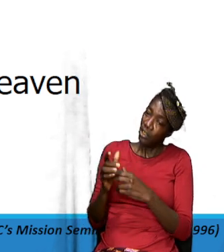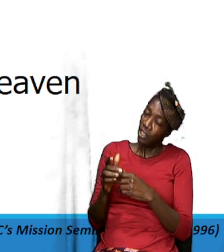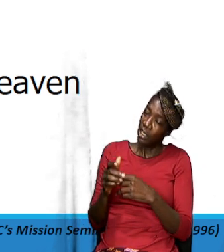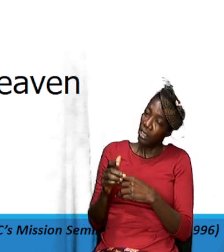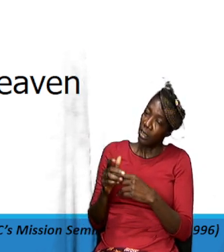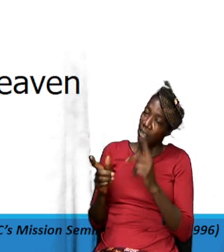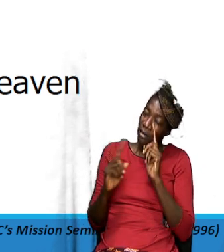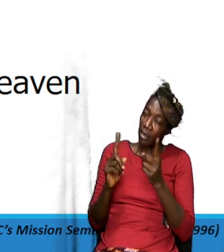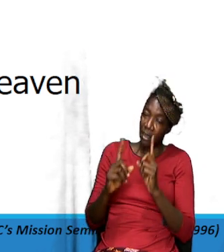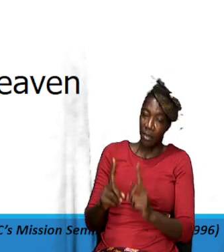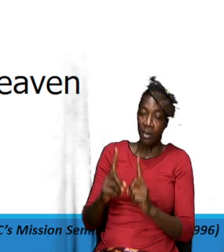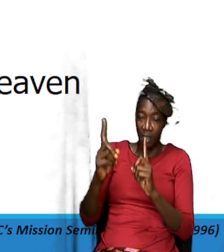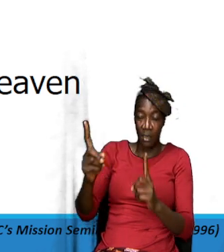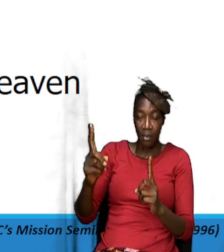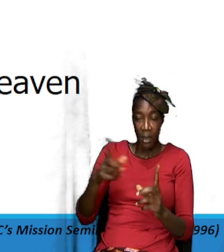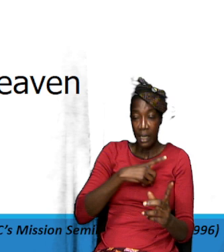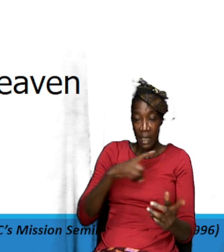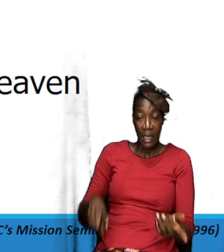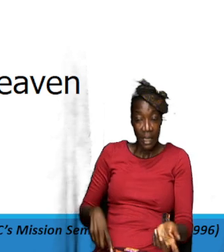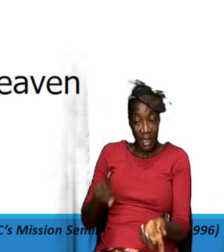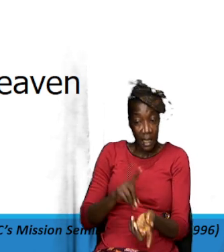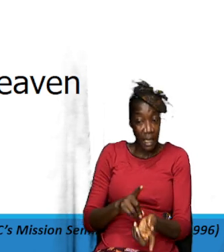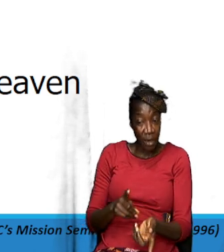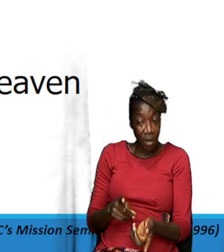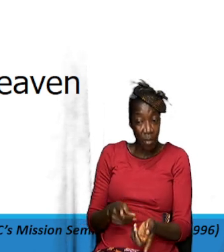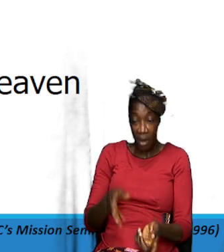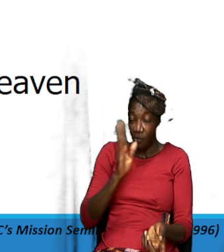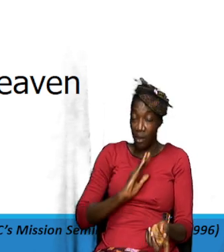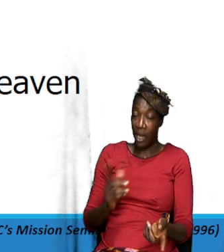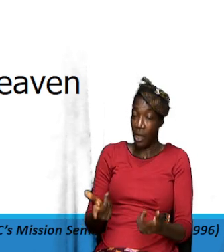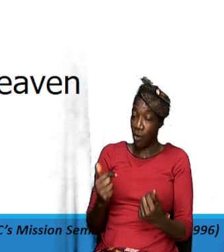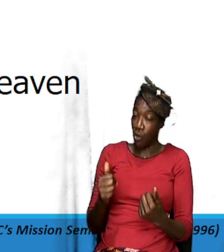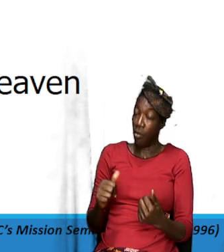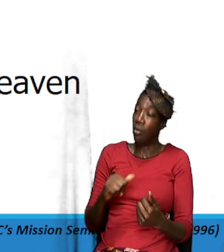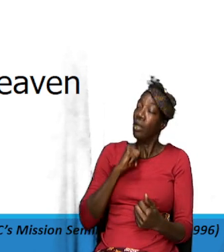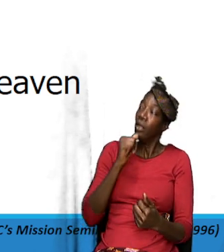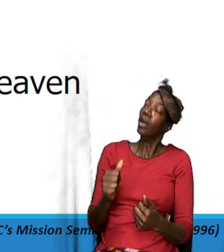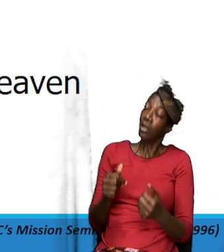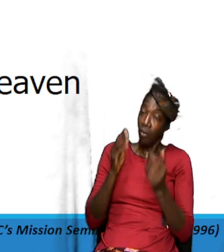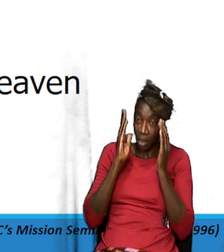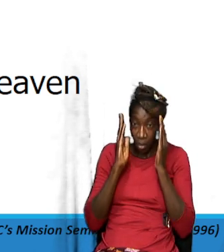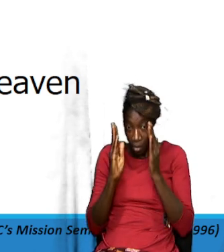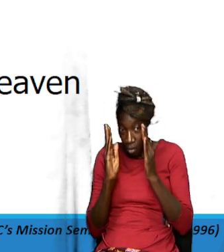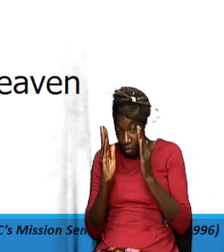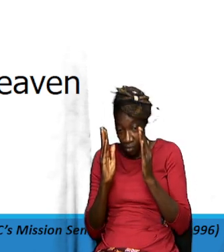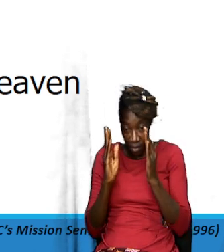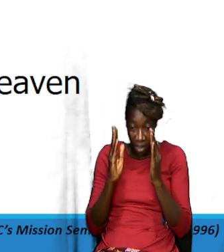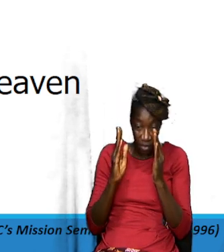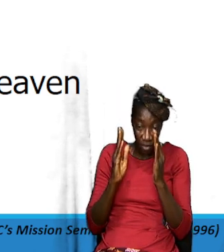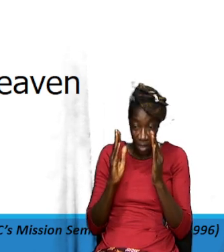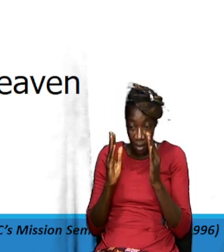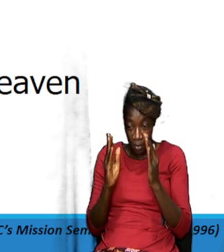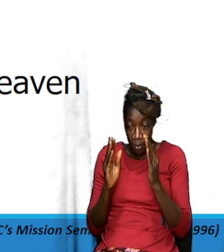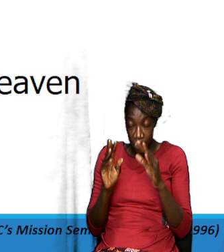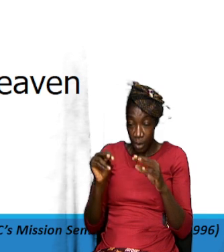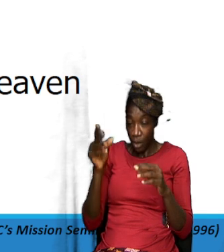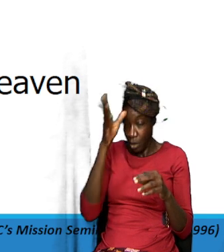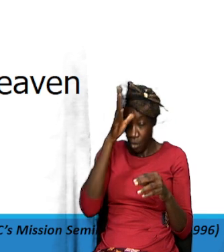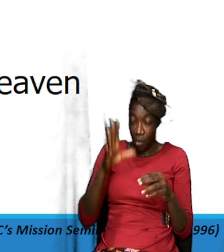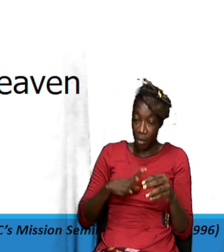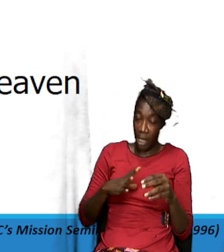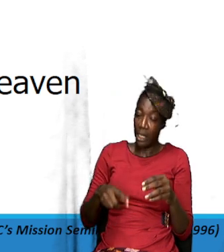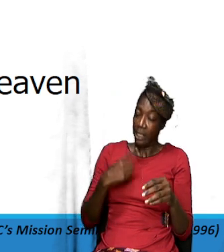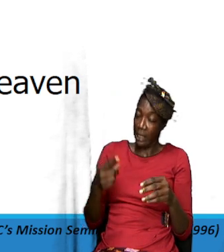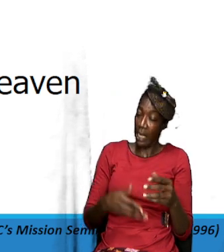he says that the kingdom of God cometh not with observation neither will man say you know lo